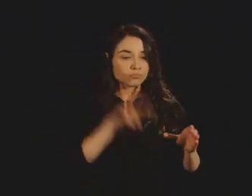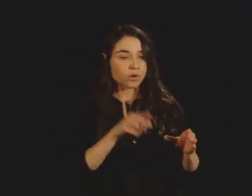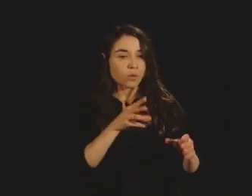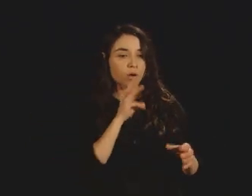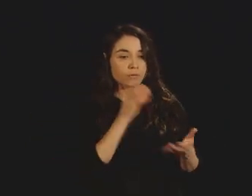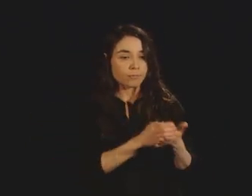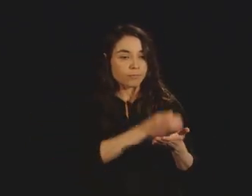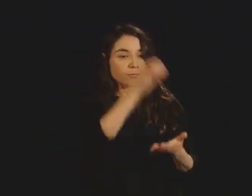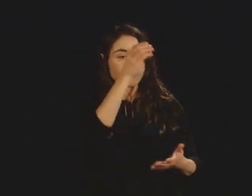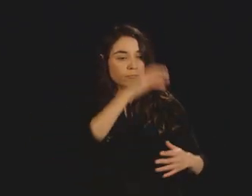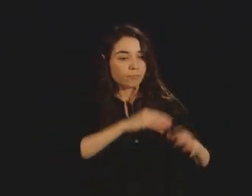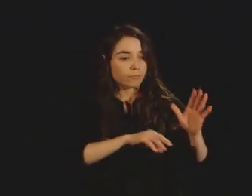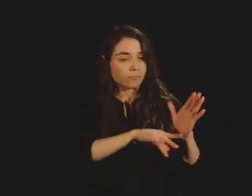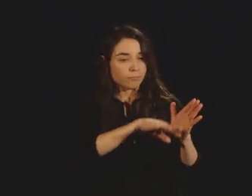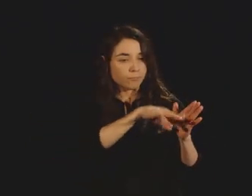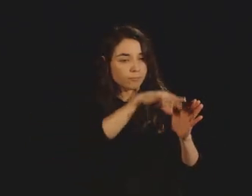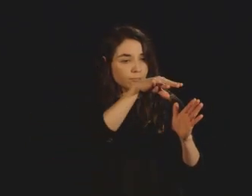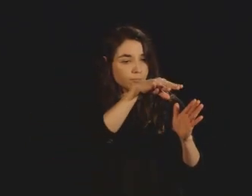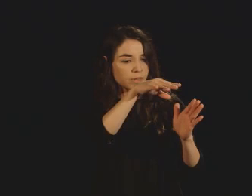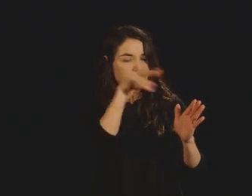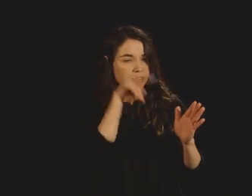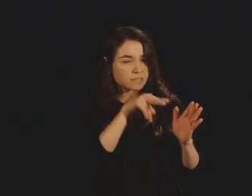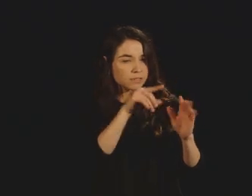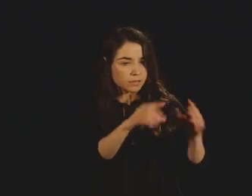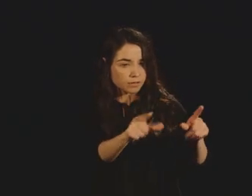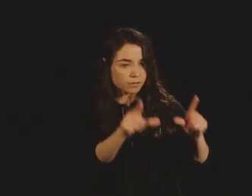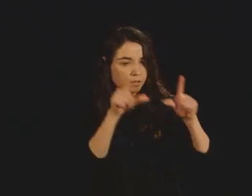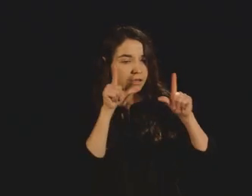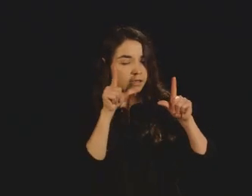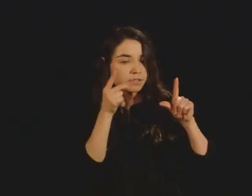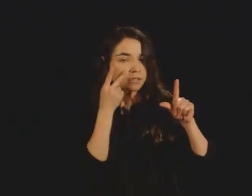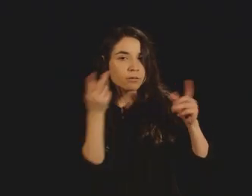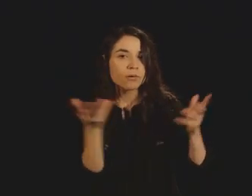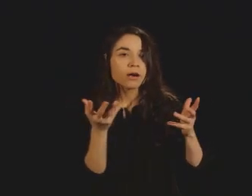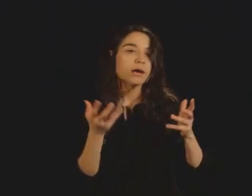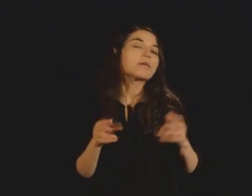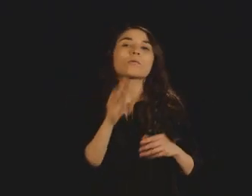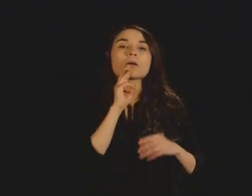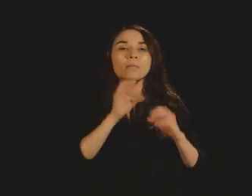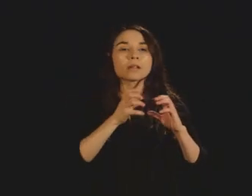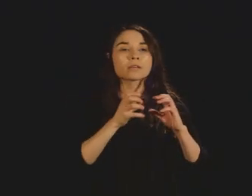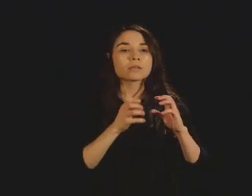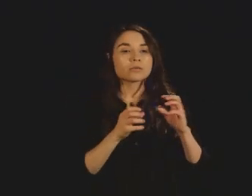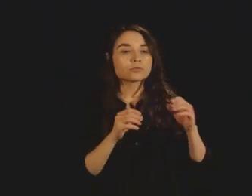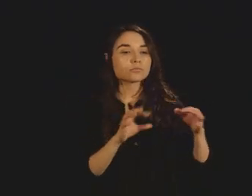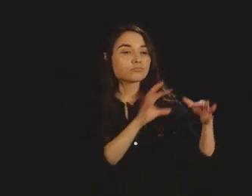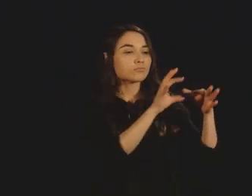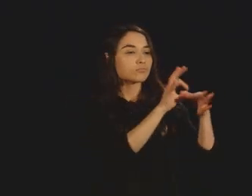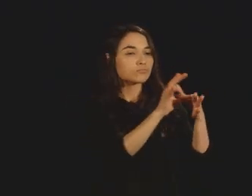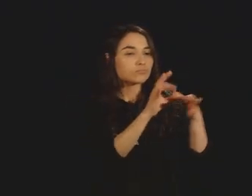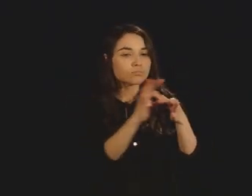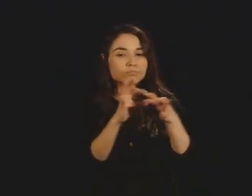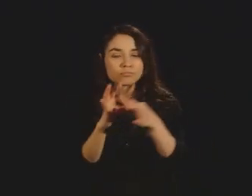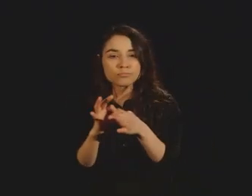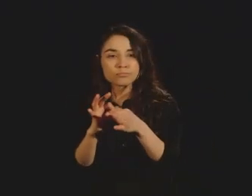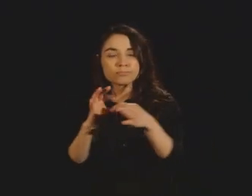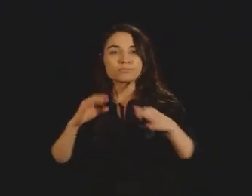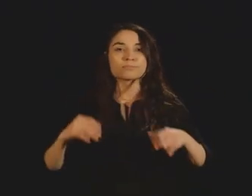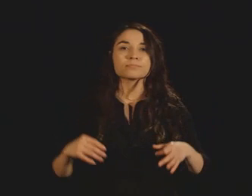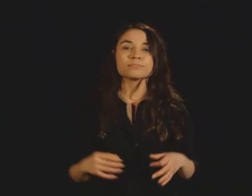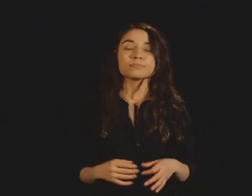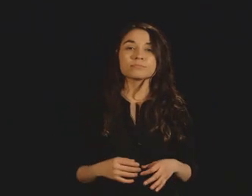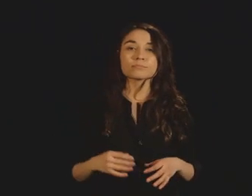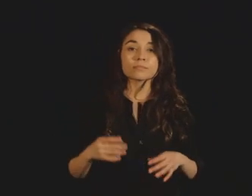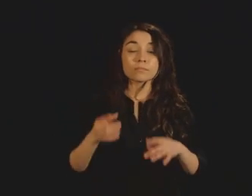the party going on where the water molecules inside the liquid or inside the water are just grabbing each other. But as those water